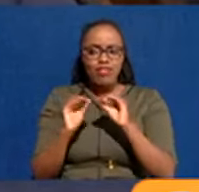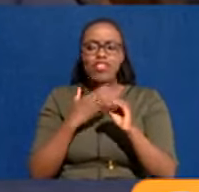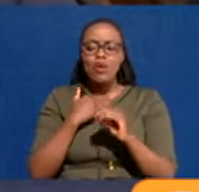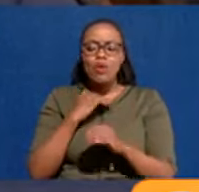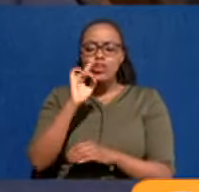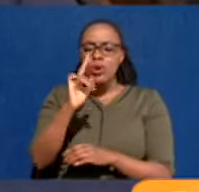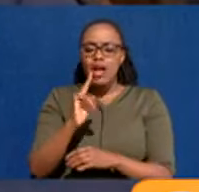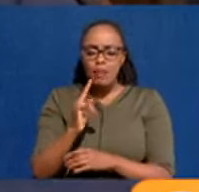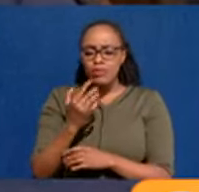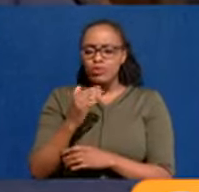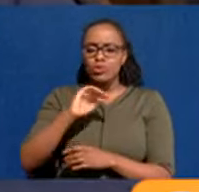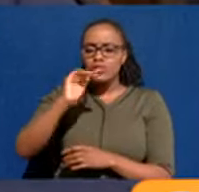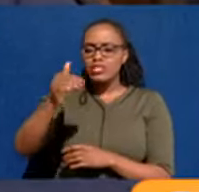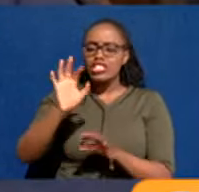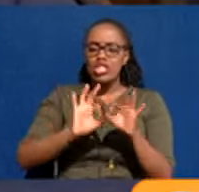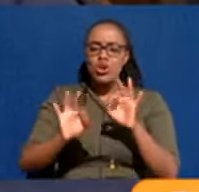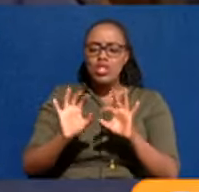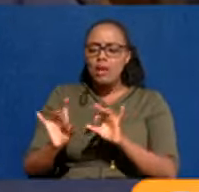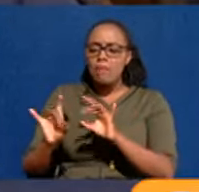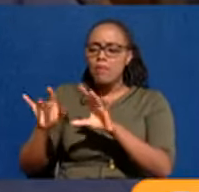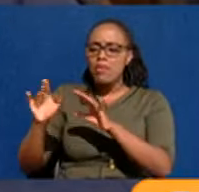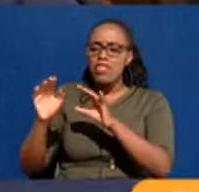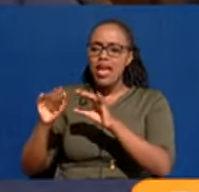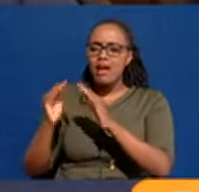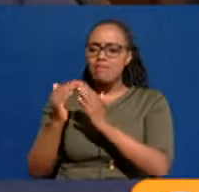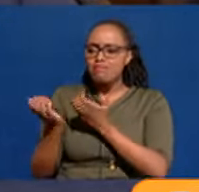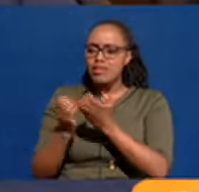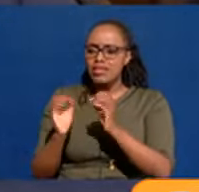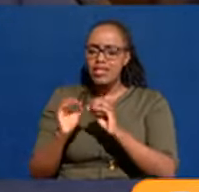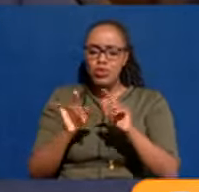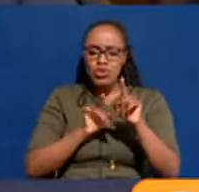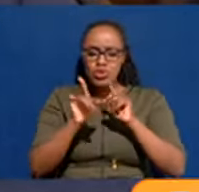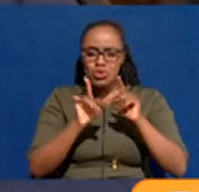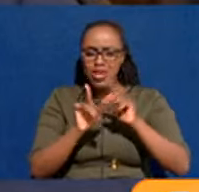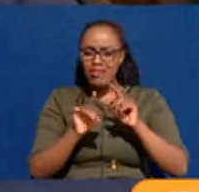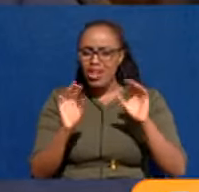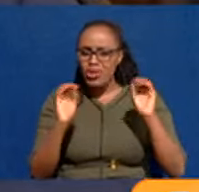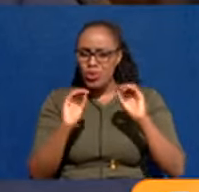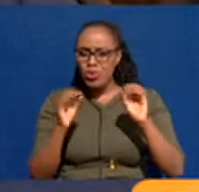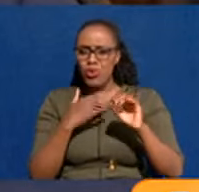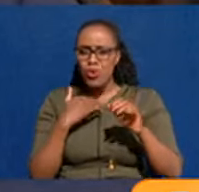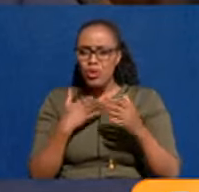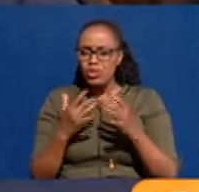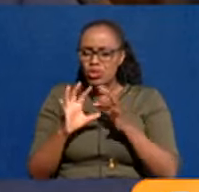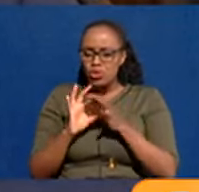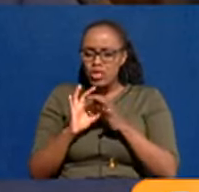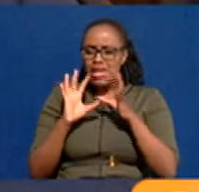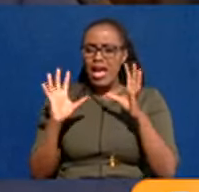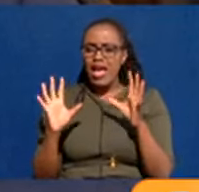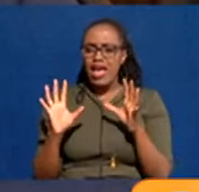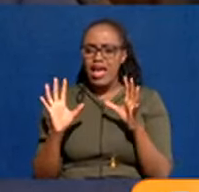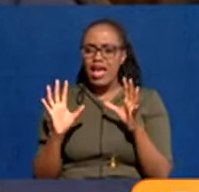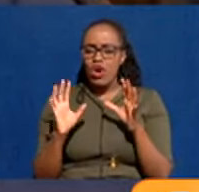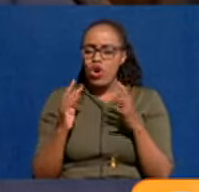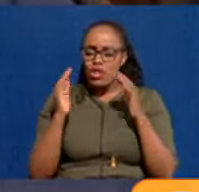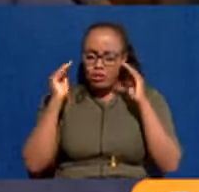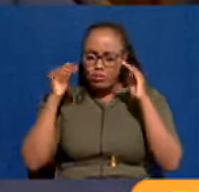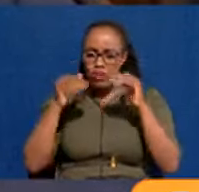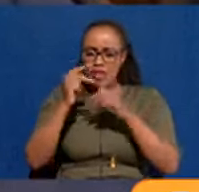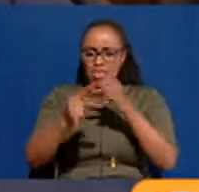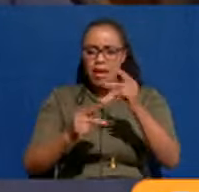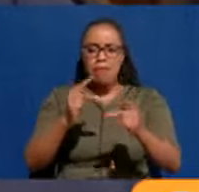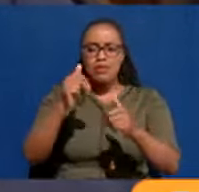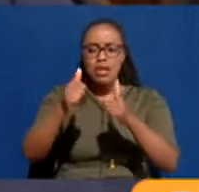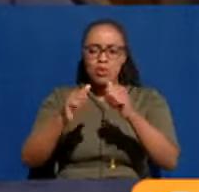into city hall. They don't want to leave their businesses. They don't want to travel. They don't want to get engaged with processes